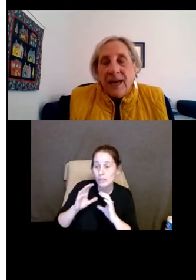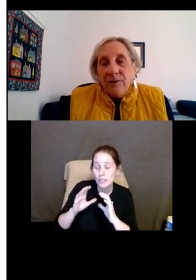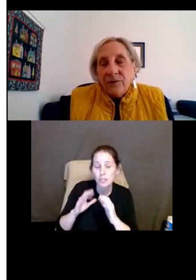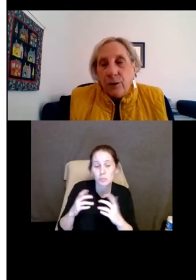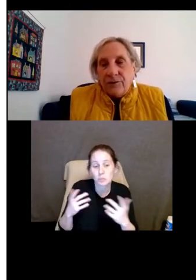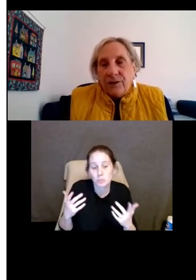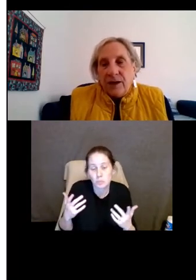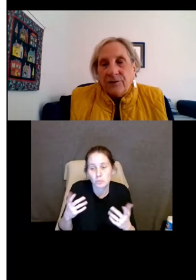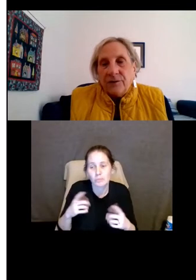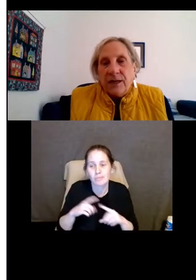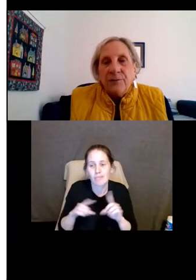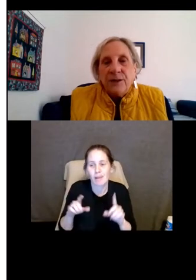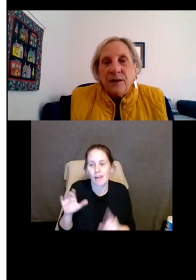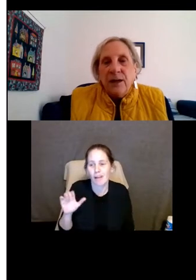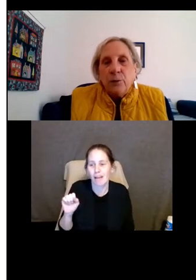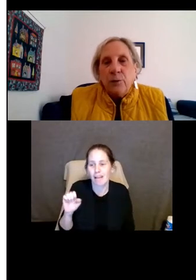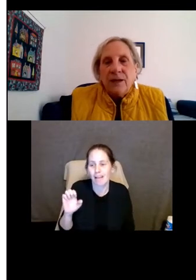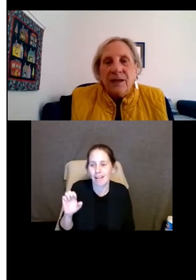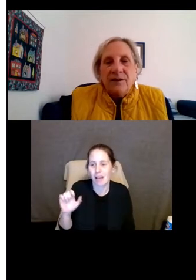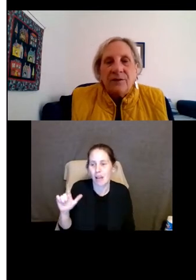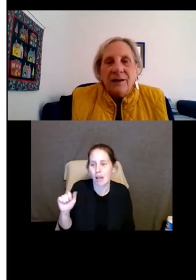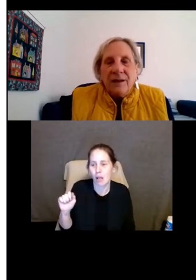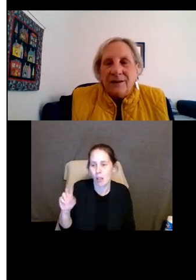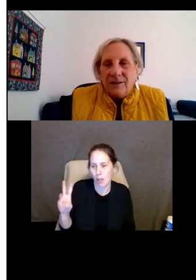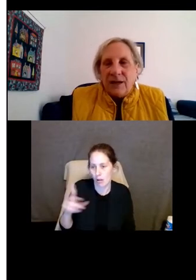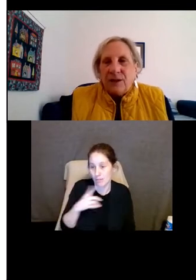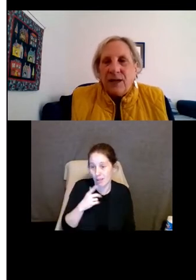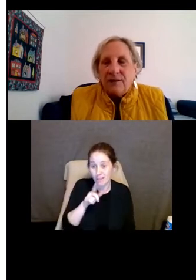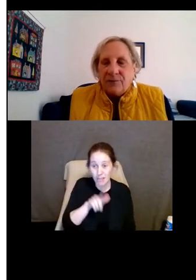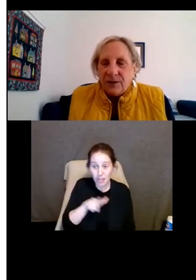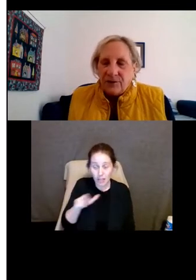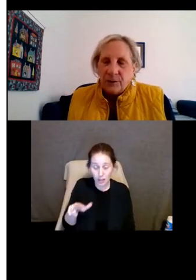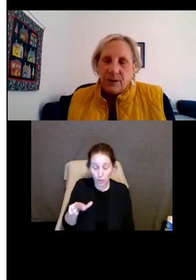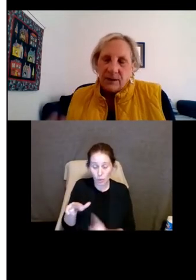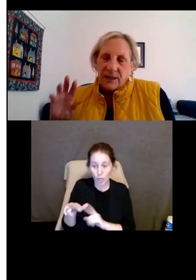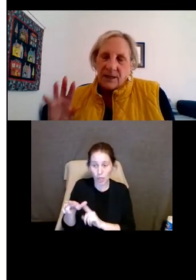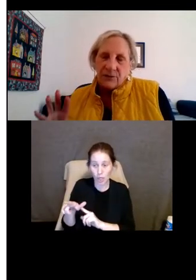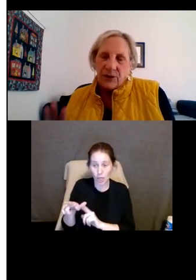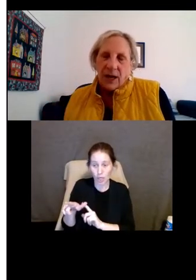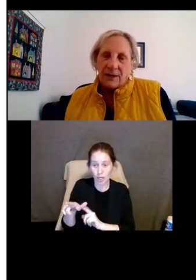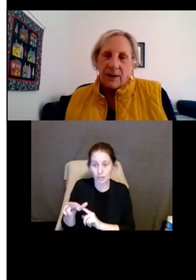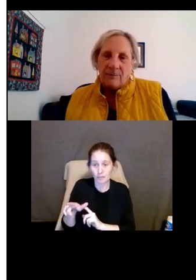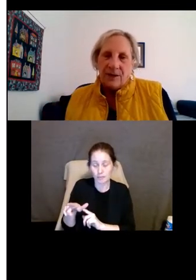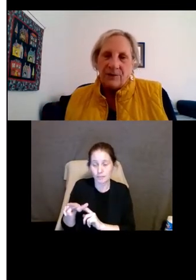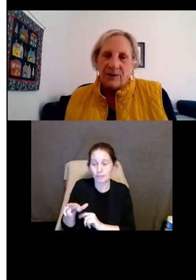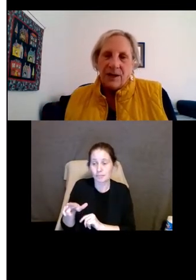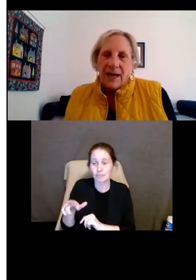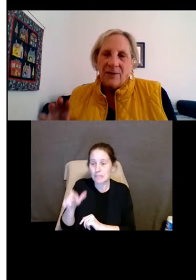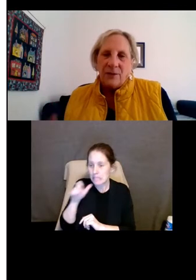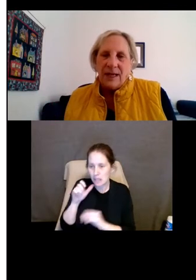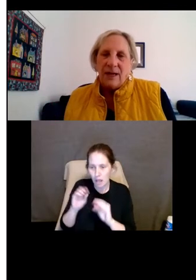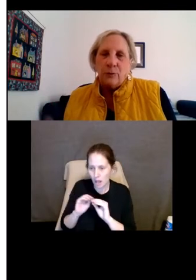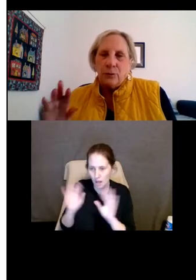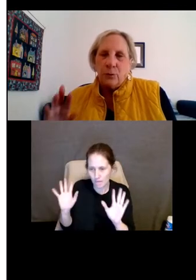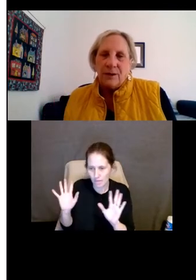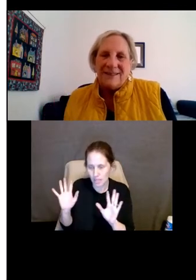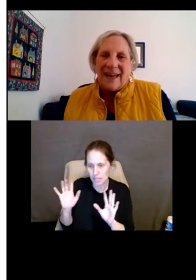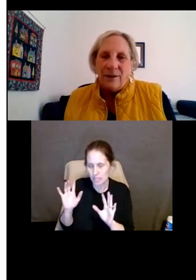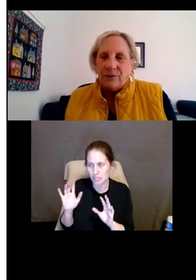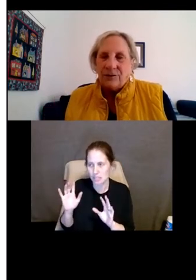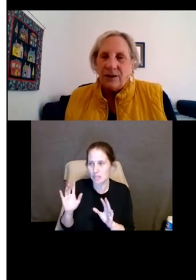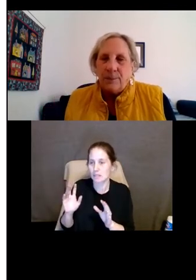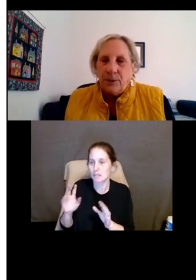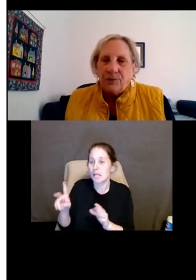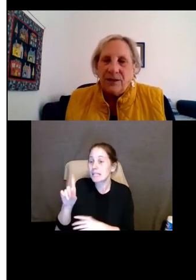The case law says that if the landlord is, if the disability is not obvious and the landlord